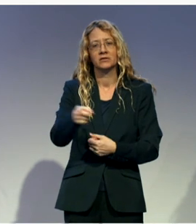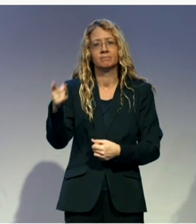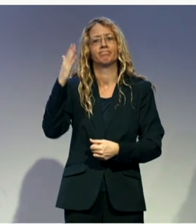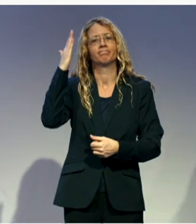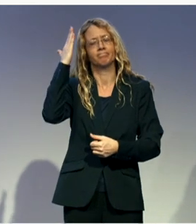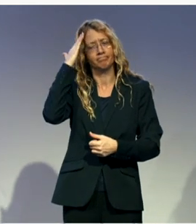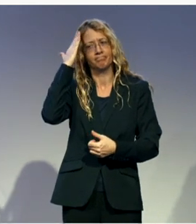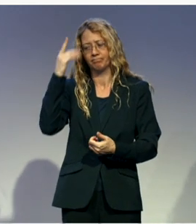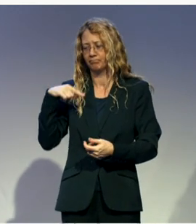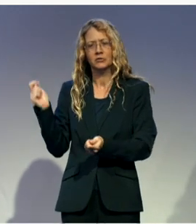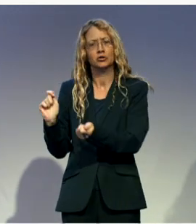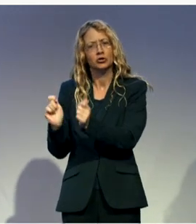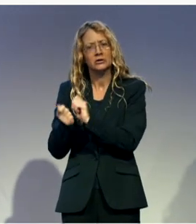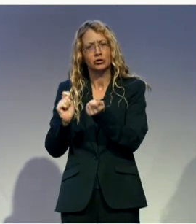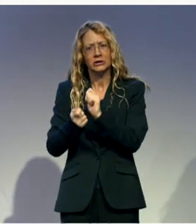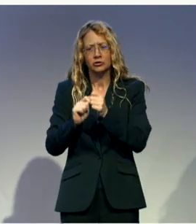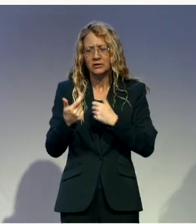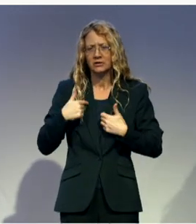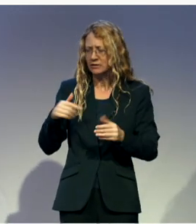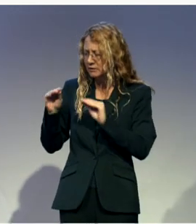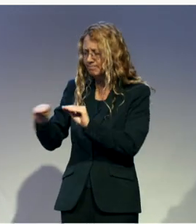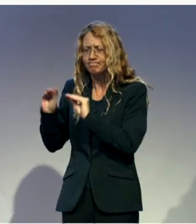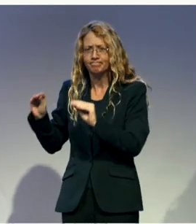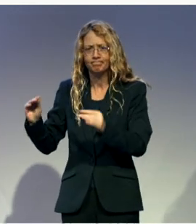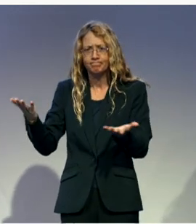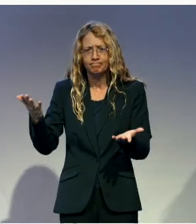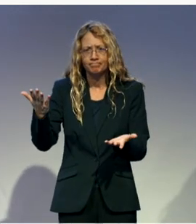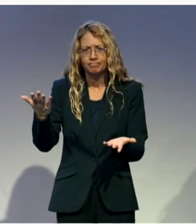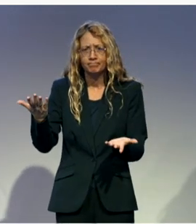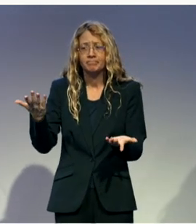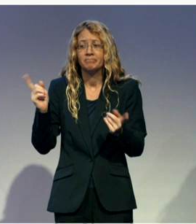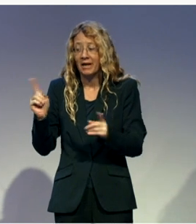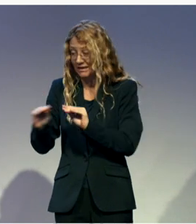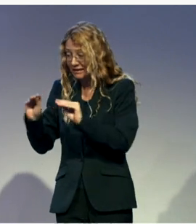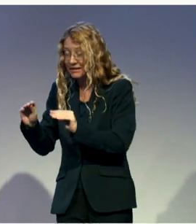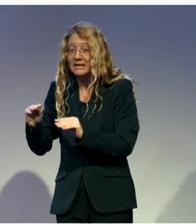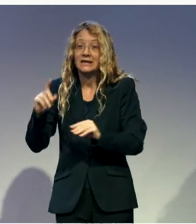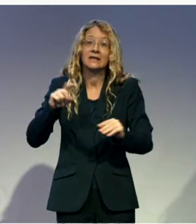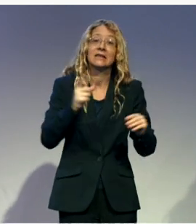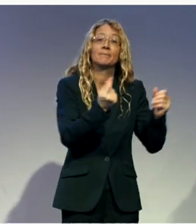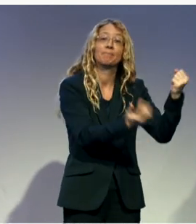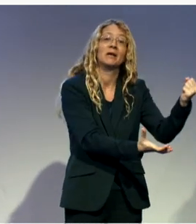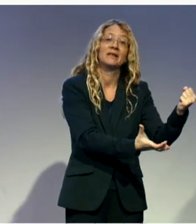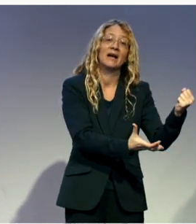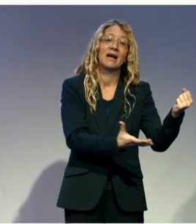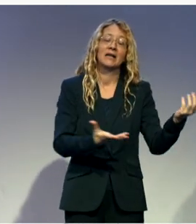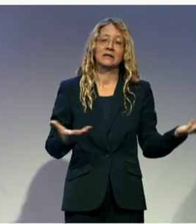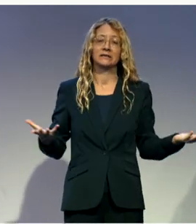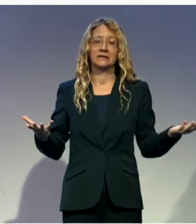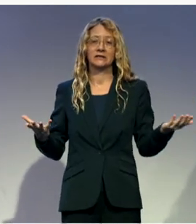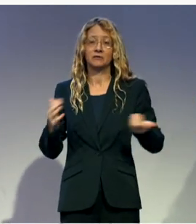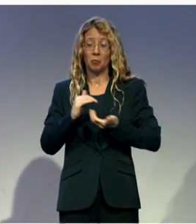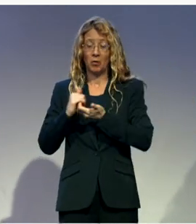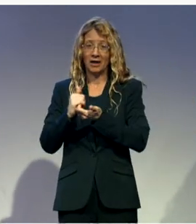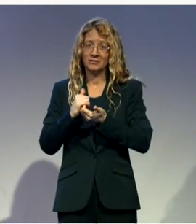All this may also involve funding, especially for organisations of persons with disabilities. That